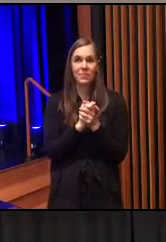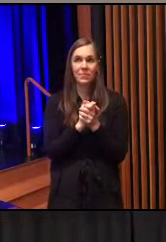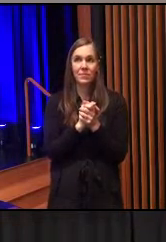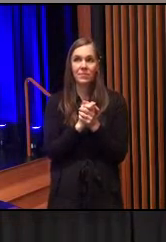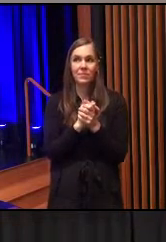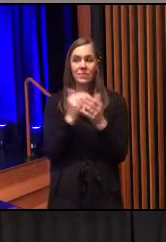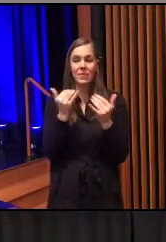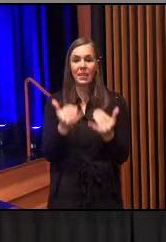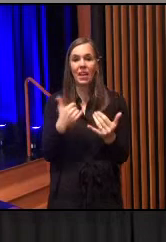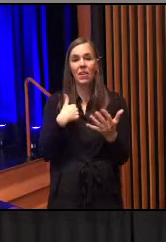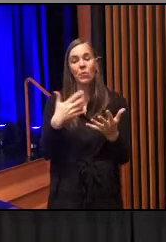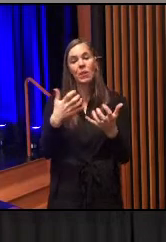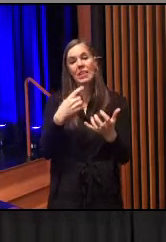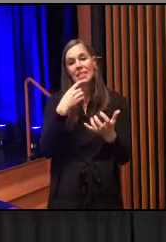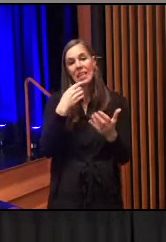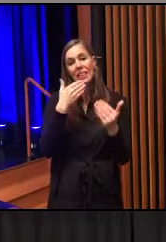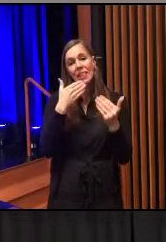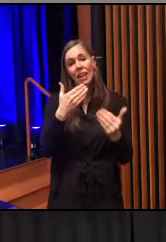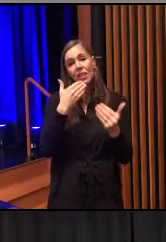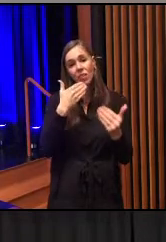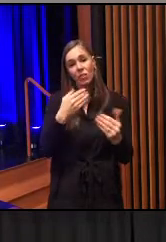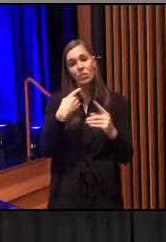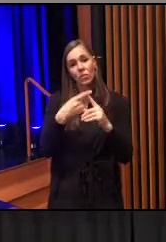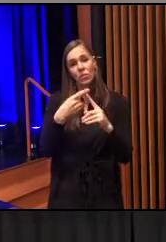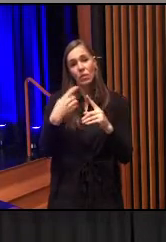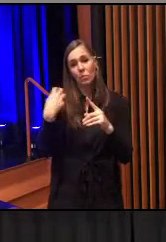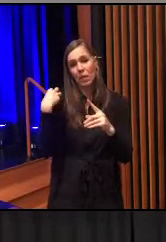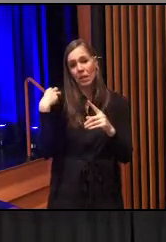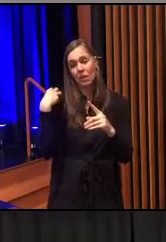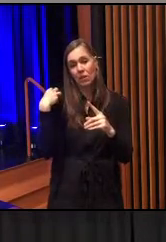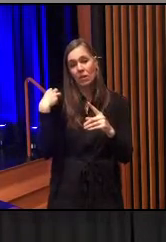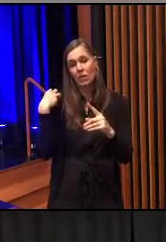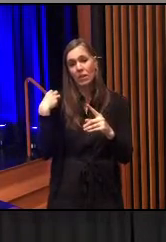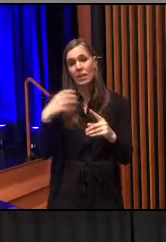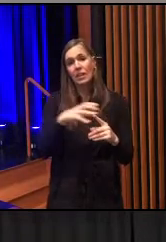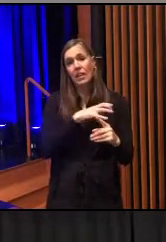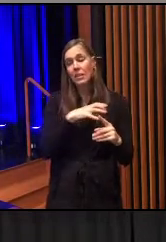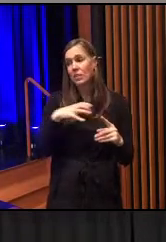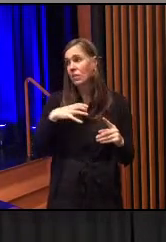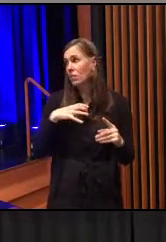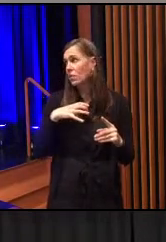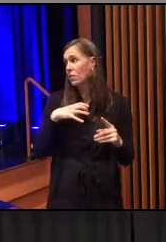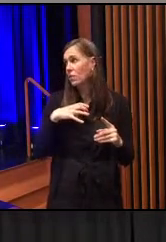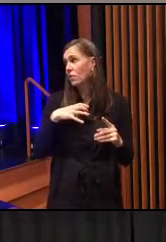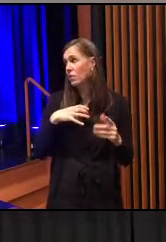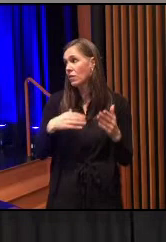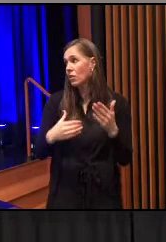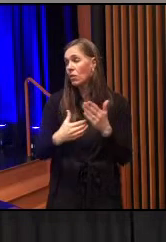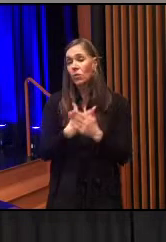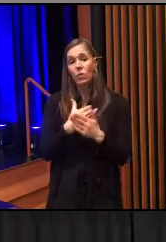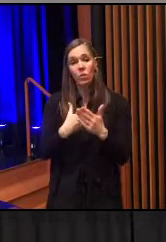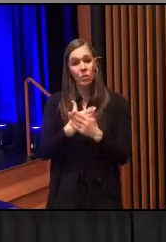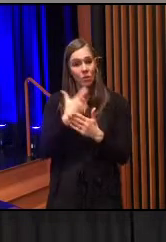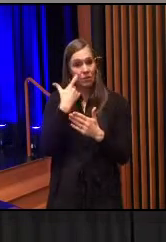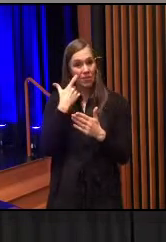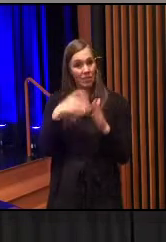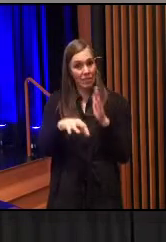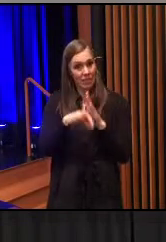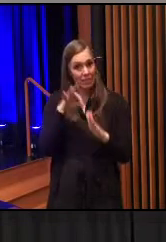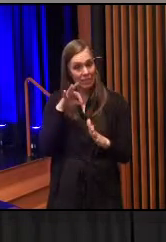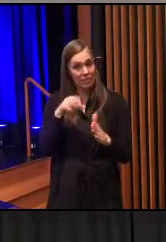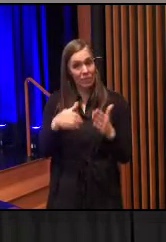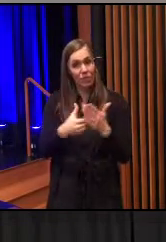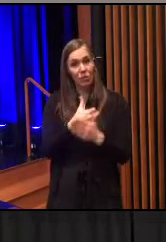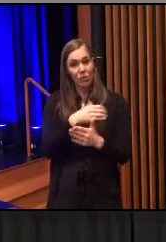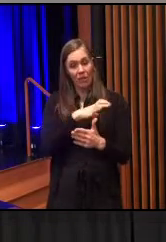At this point, I just want to say thank you to the mayor, council, the new candidates, the new